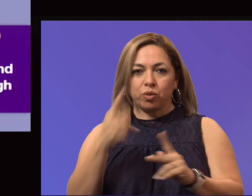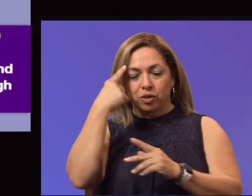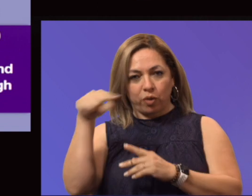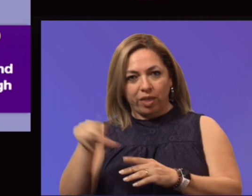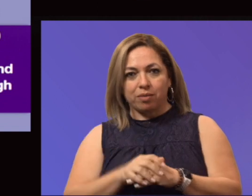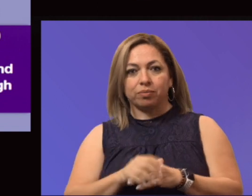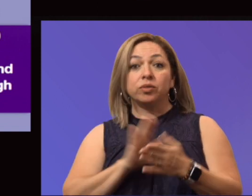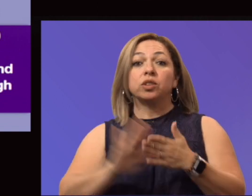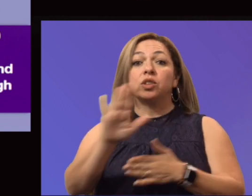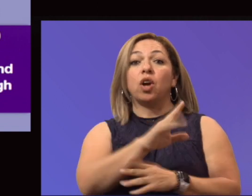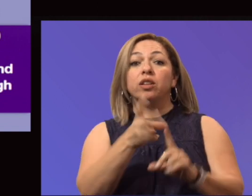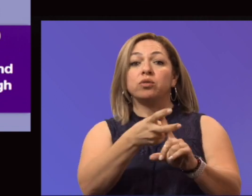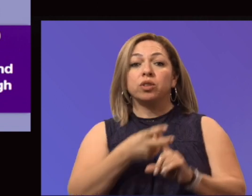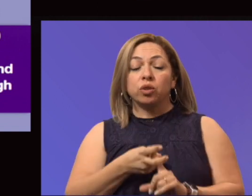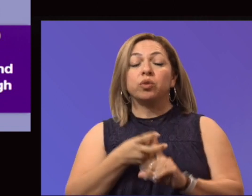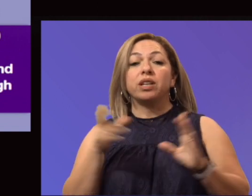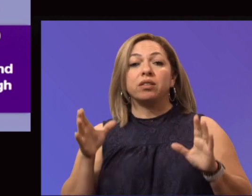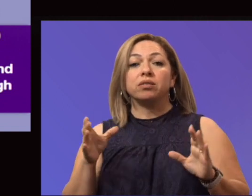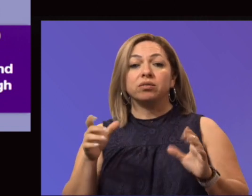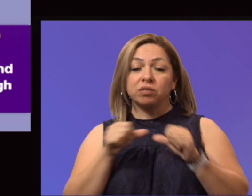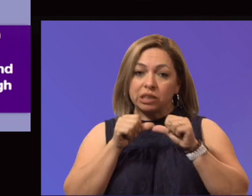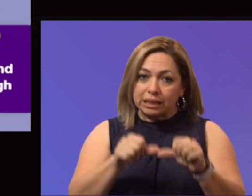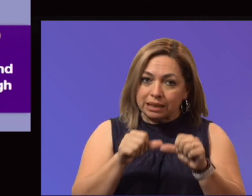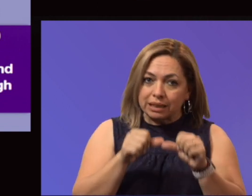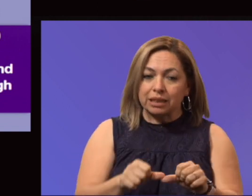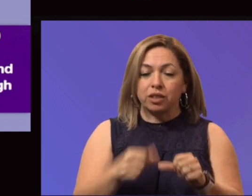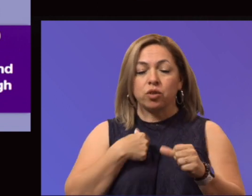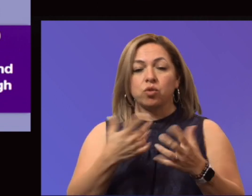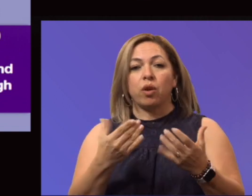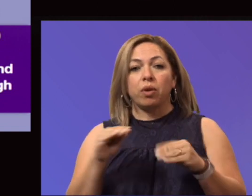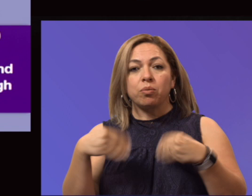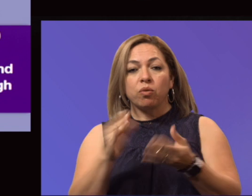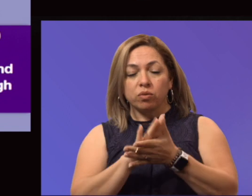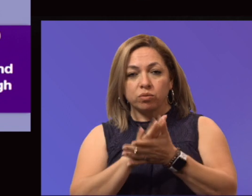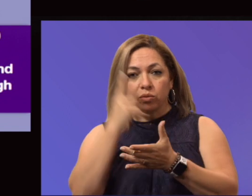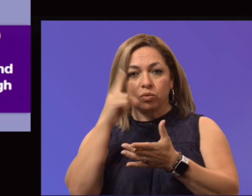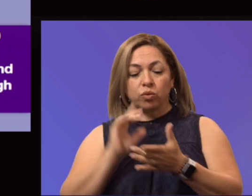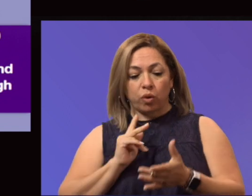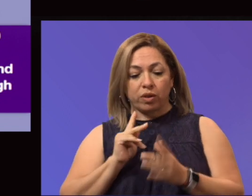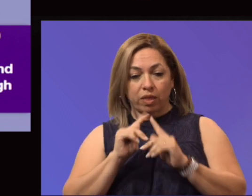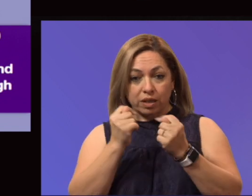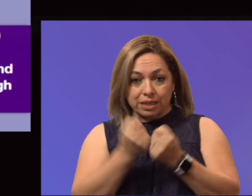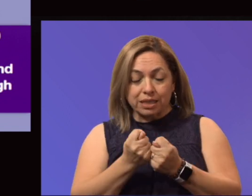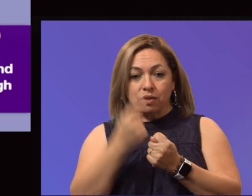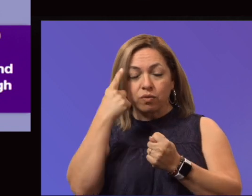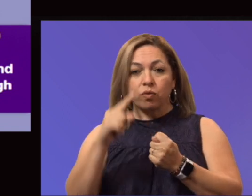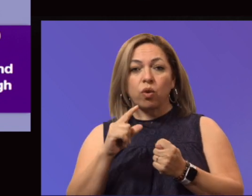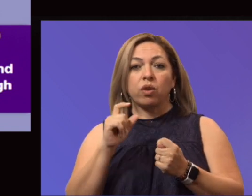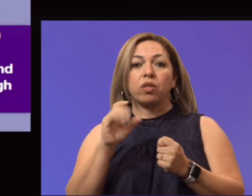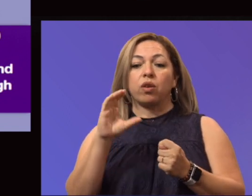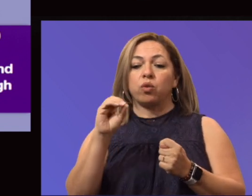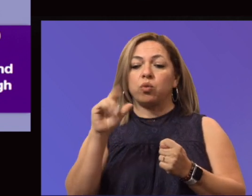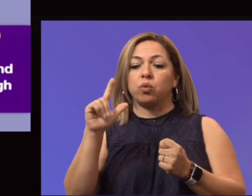college recruiting efforts, they've continued. And so I want to provide kudos to our team for participating in the Cool Canyon Nights, the